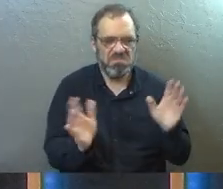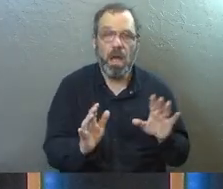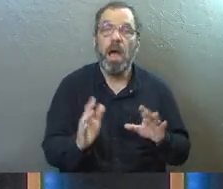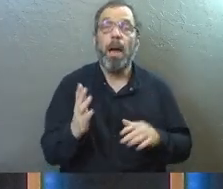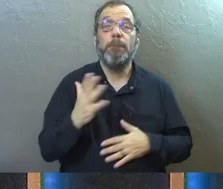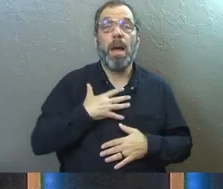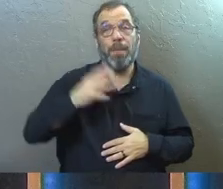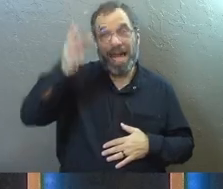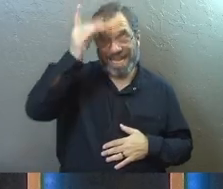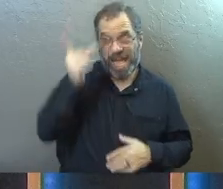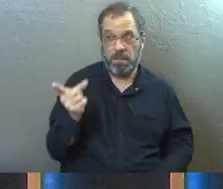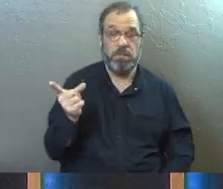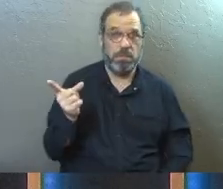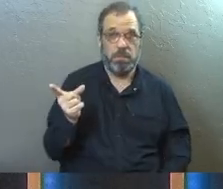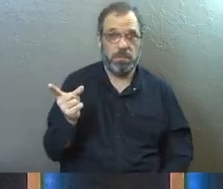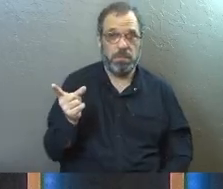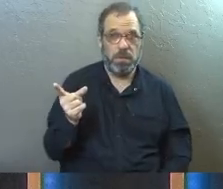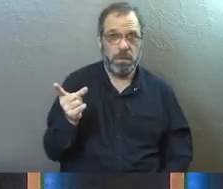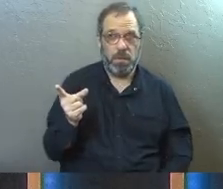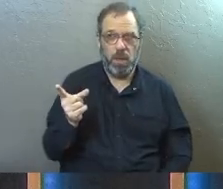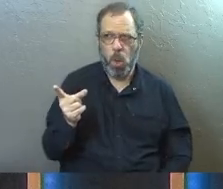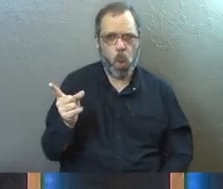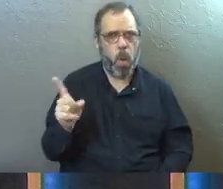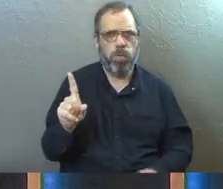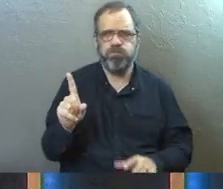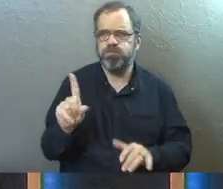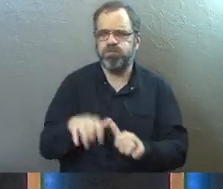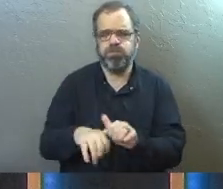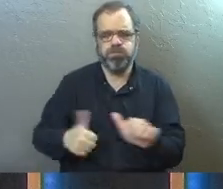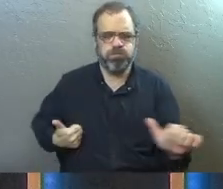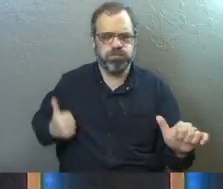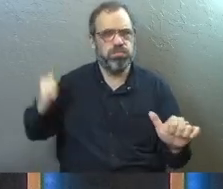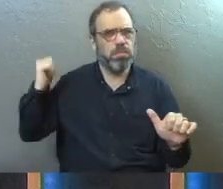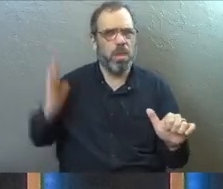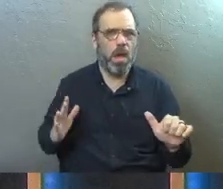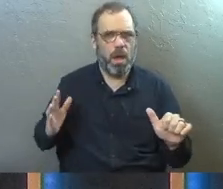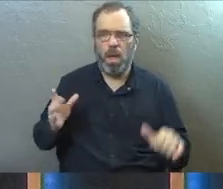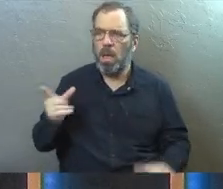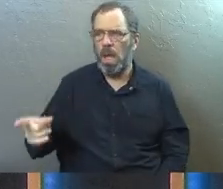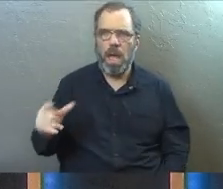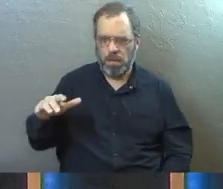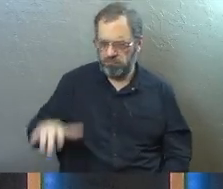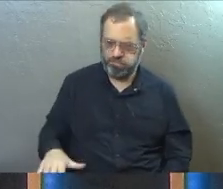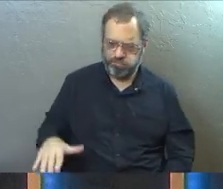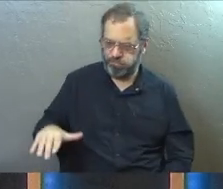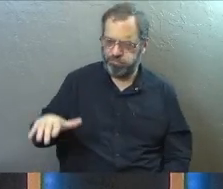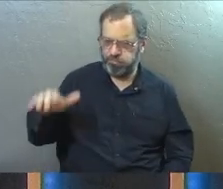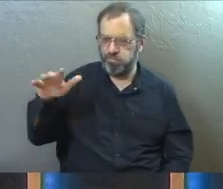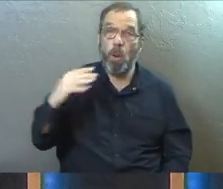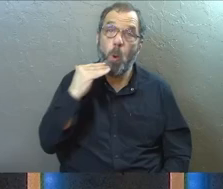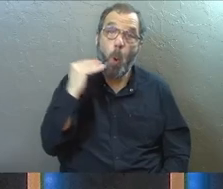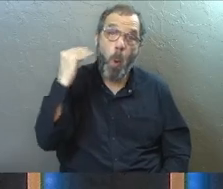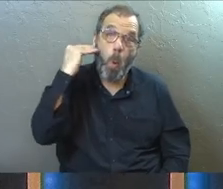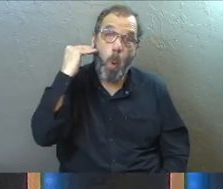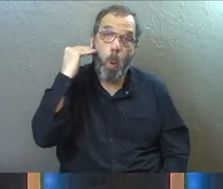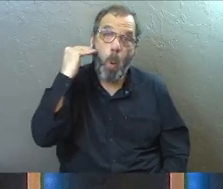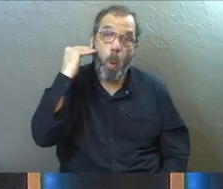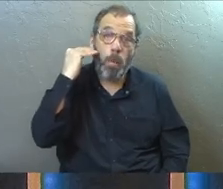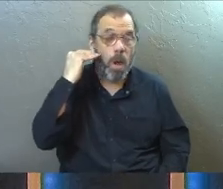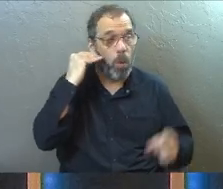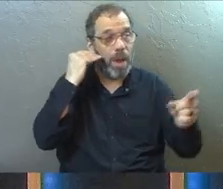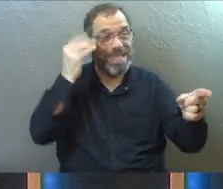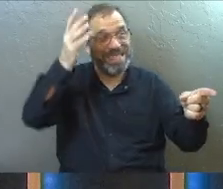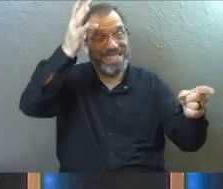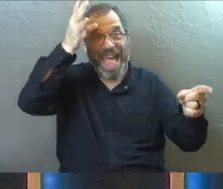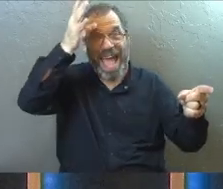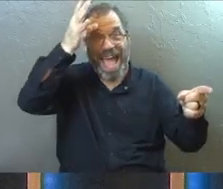And then my dad, who was far from God for most of his life that I knew him, had grown up in a home where the father